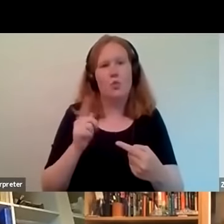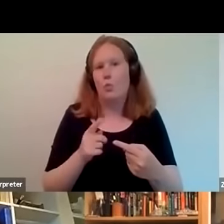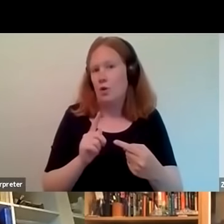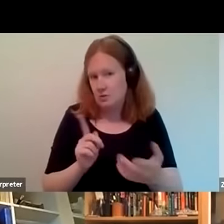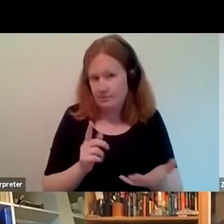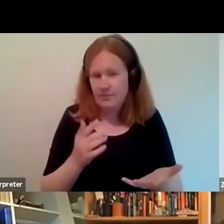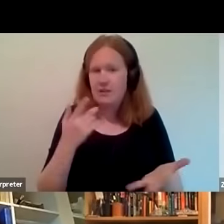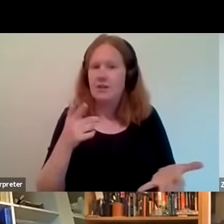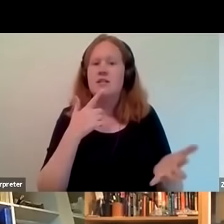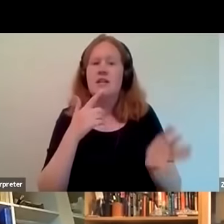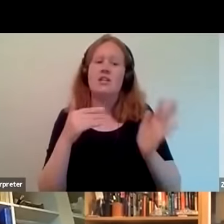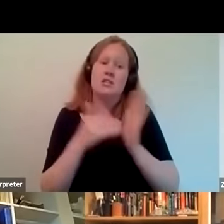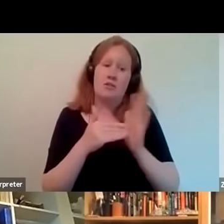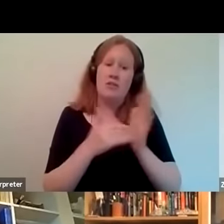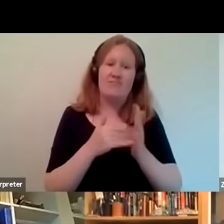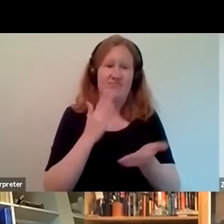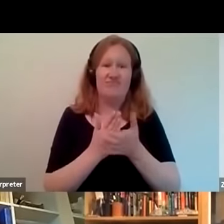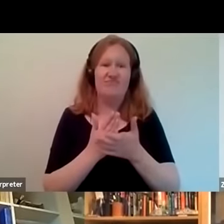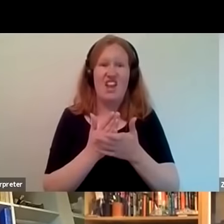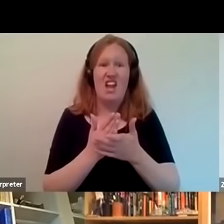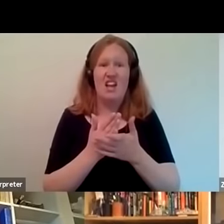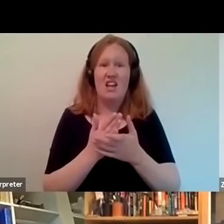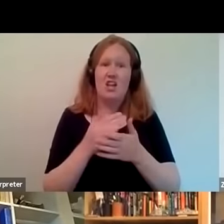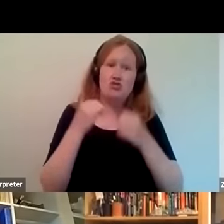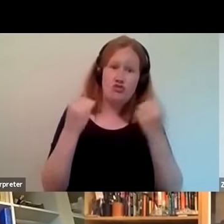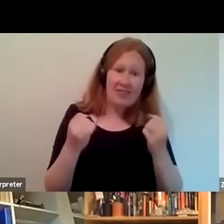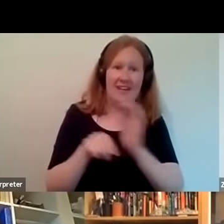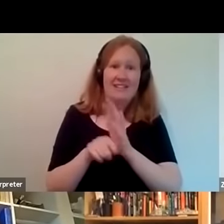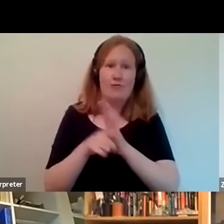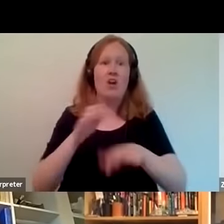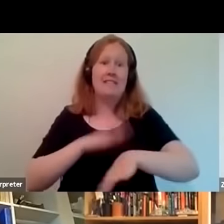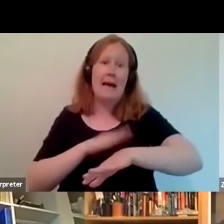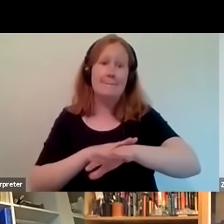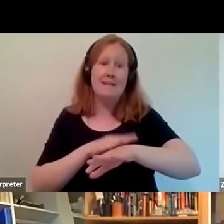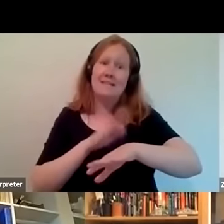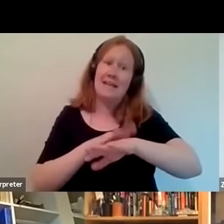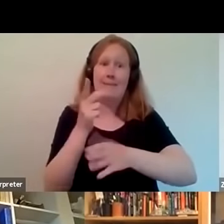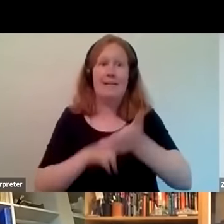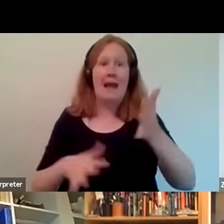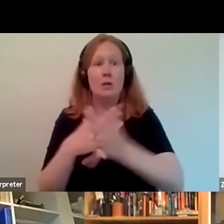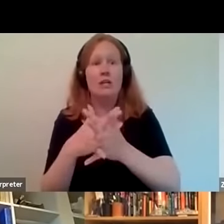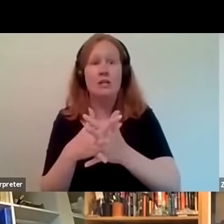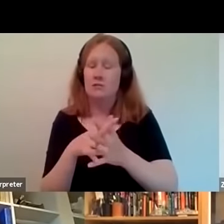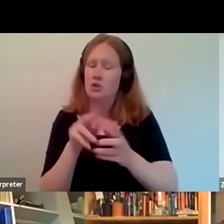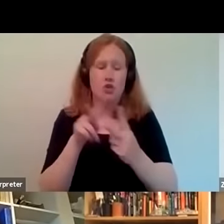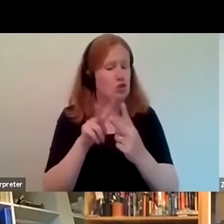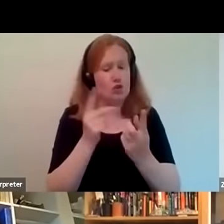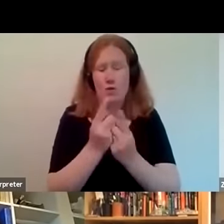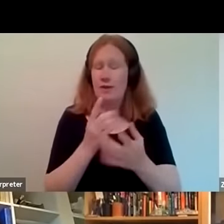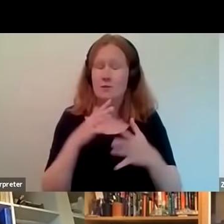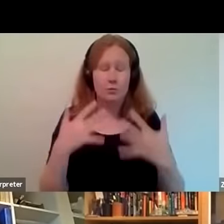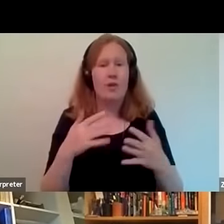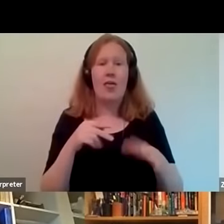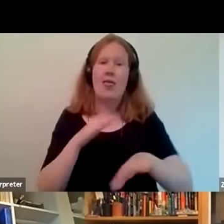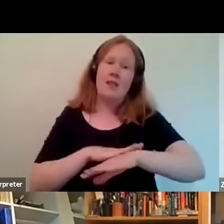strengths but also a challenge is time um time and networks as well so you know the time that it might